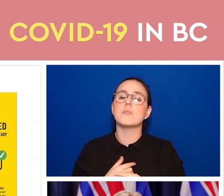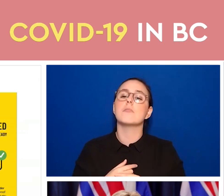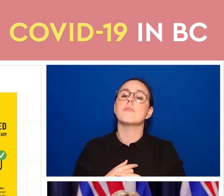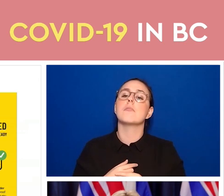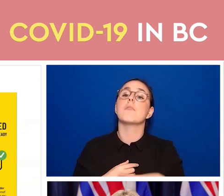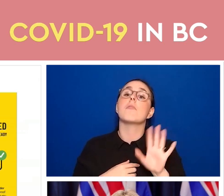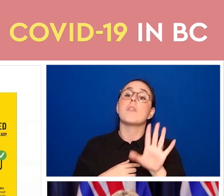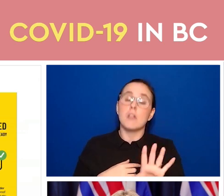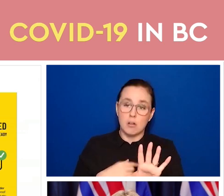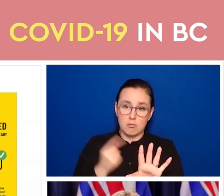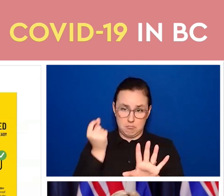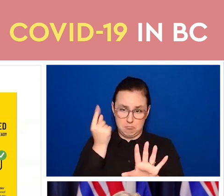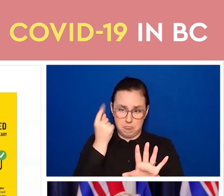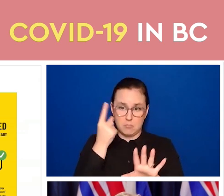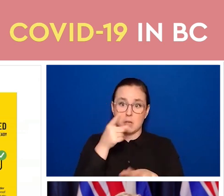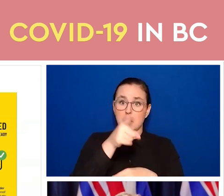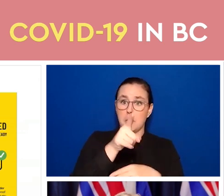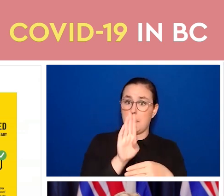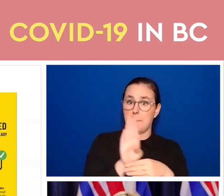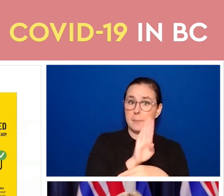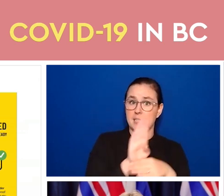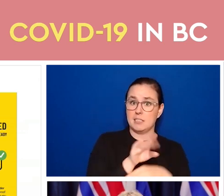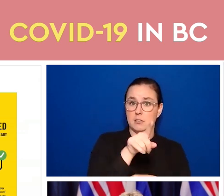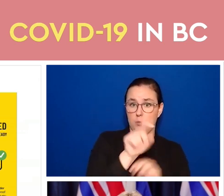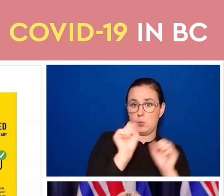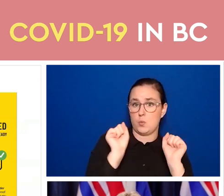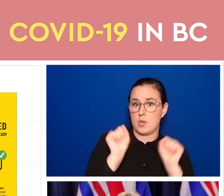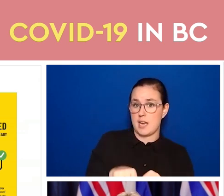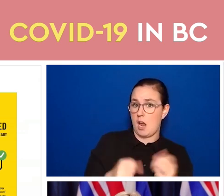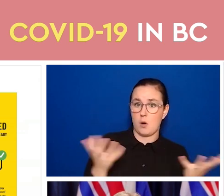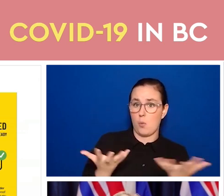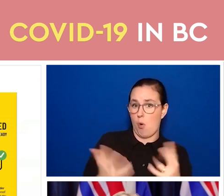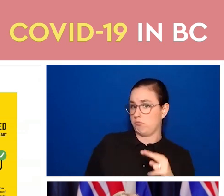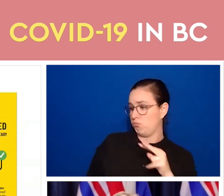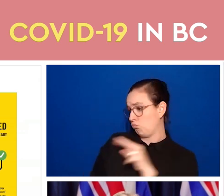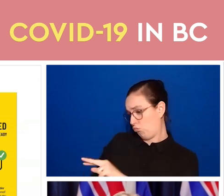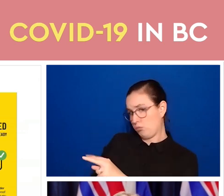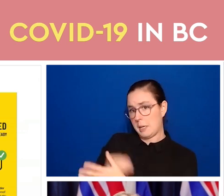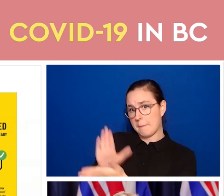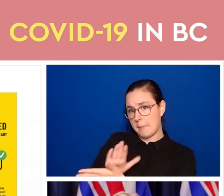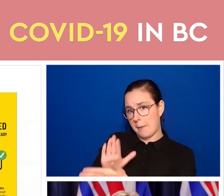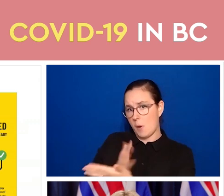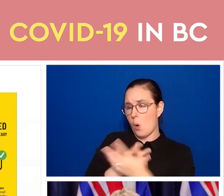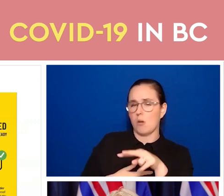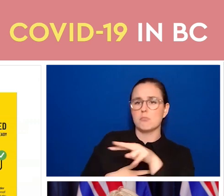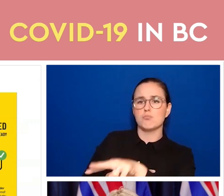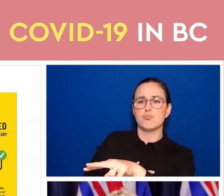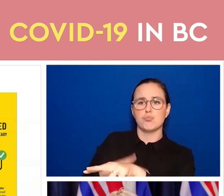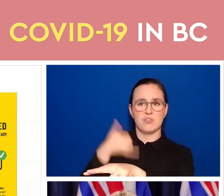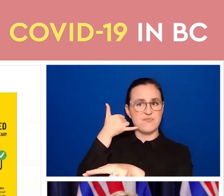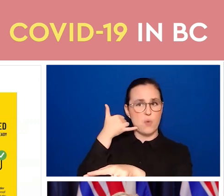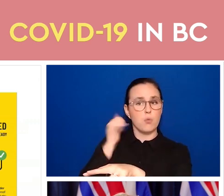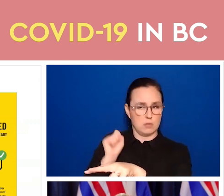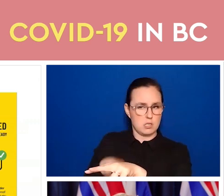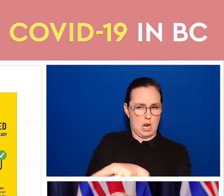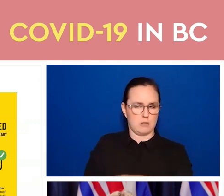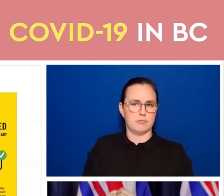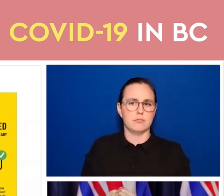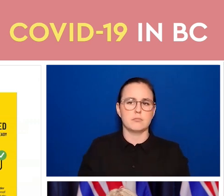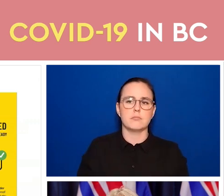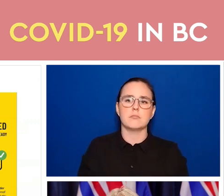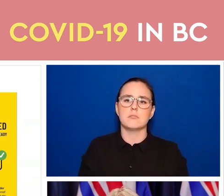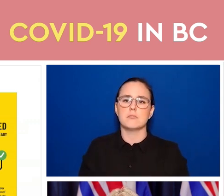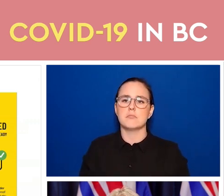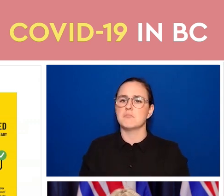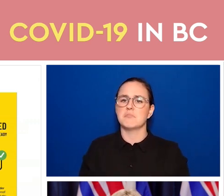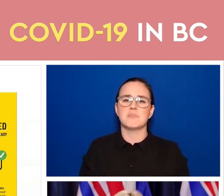either the digital paper or the digital or paper copy of the BC vaccine card, like checking proof of age